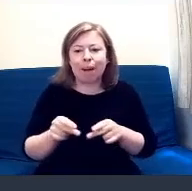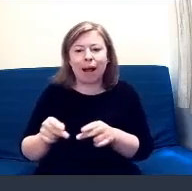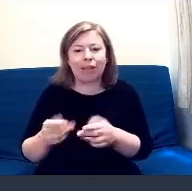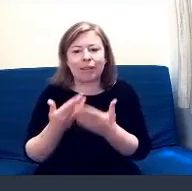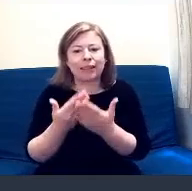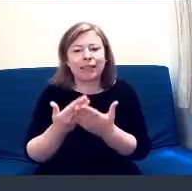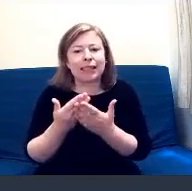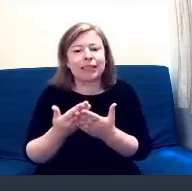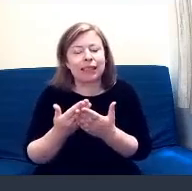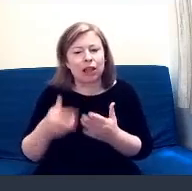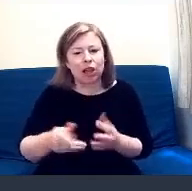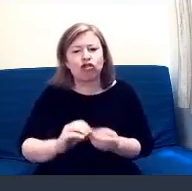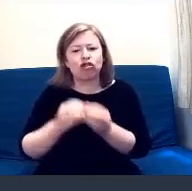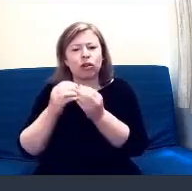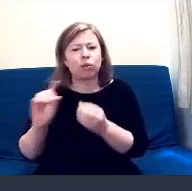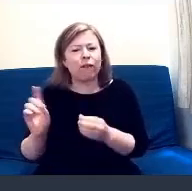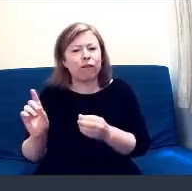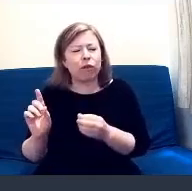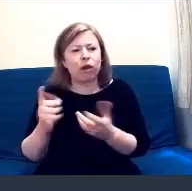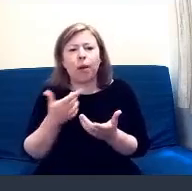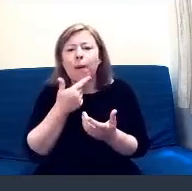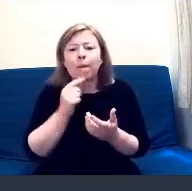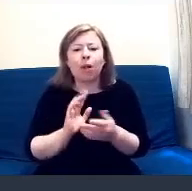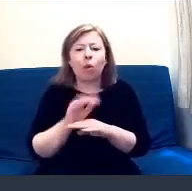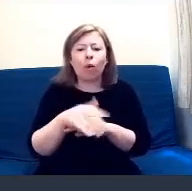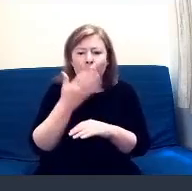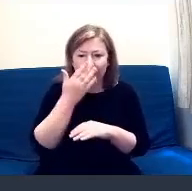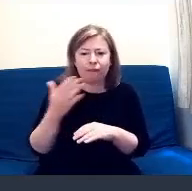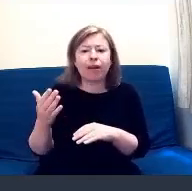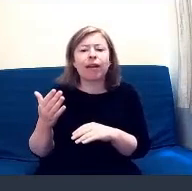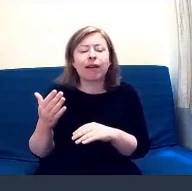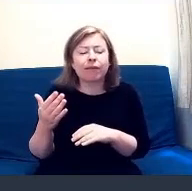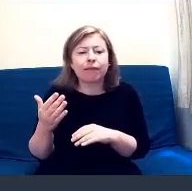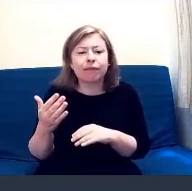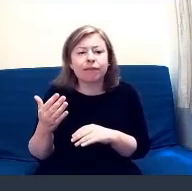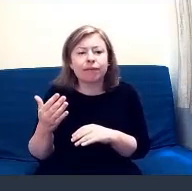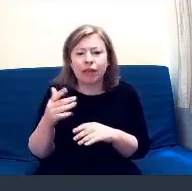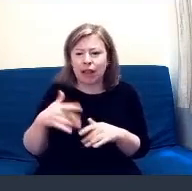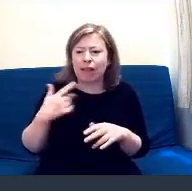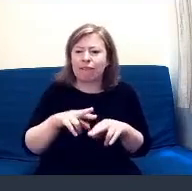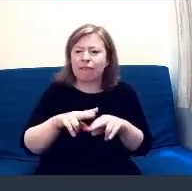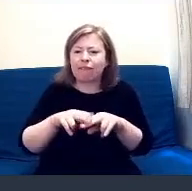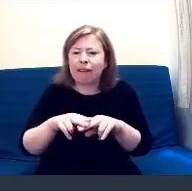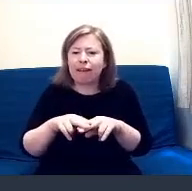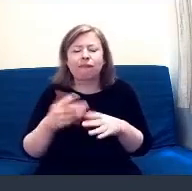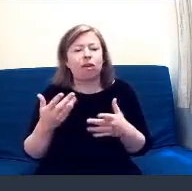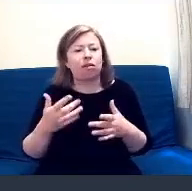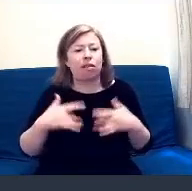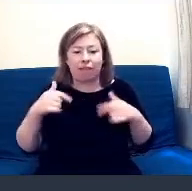aimed at people that were over the age of 55 within the five area that lived or worked here.